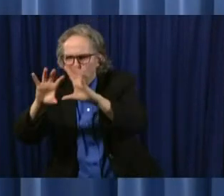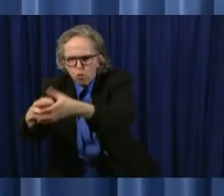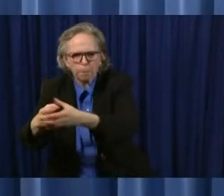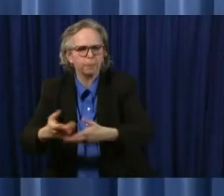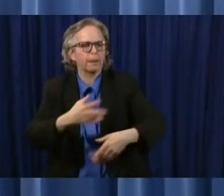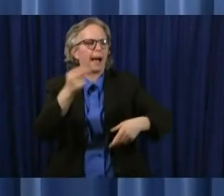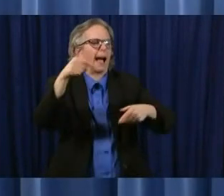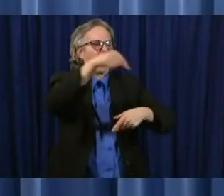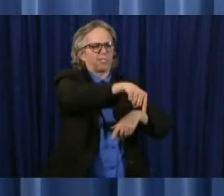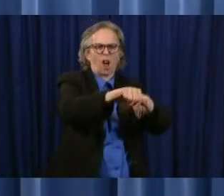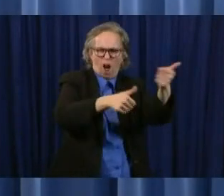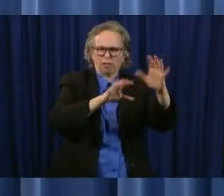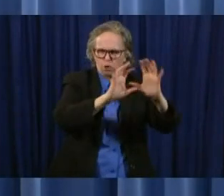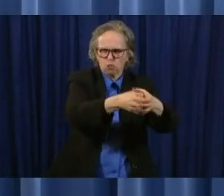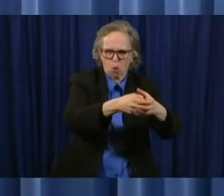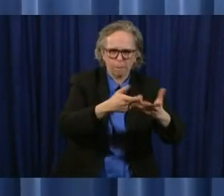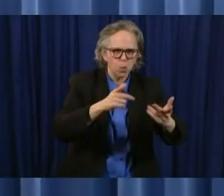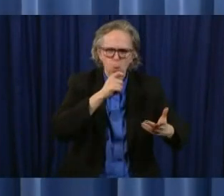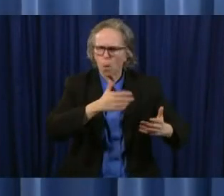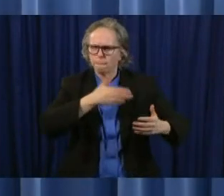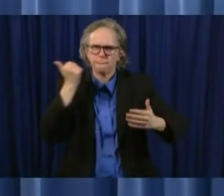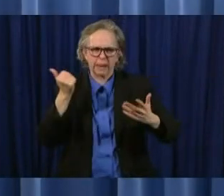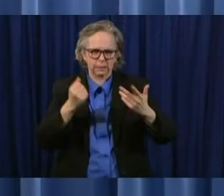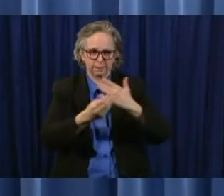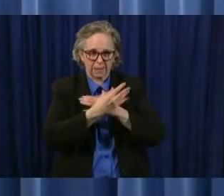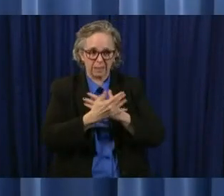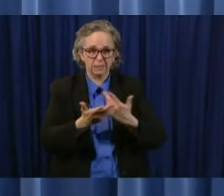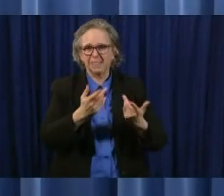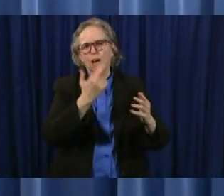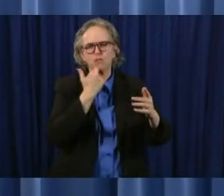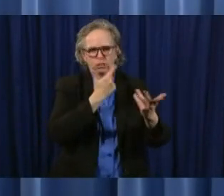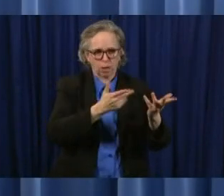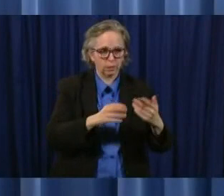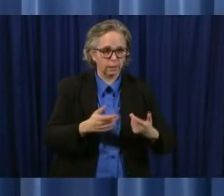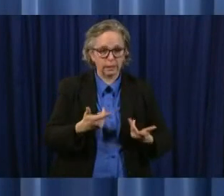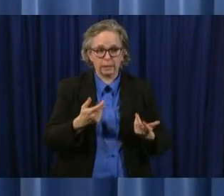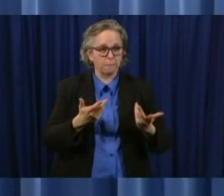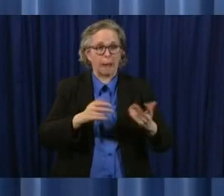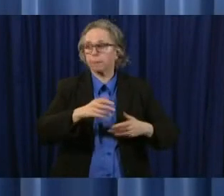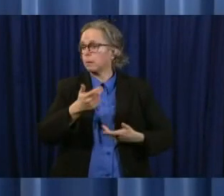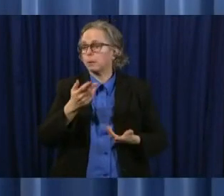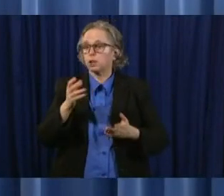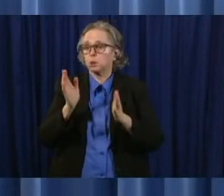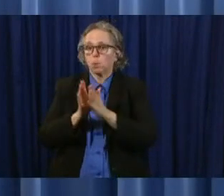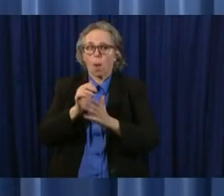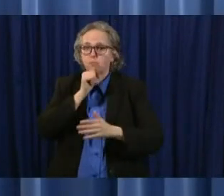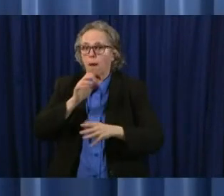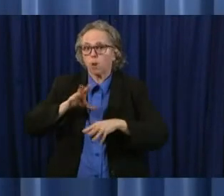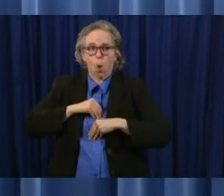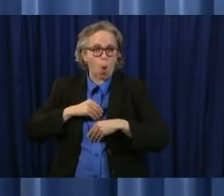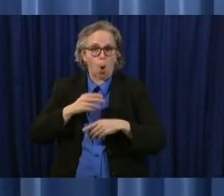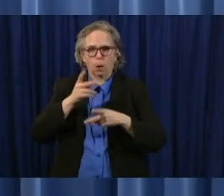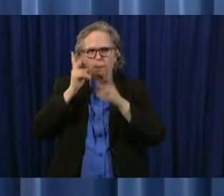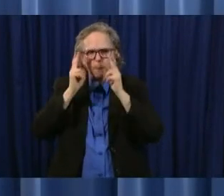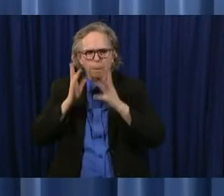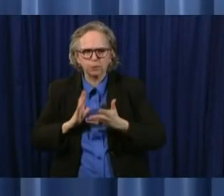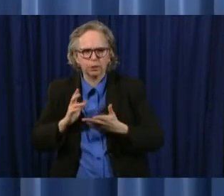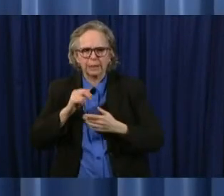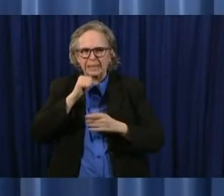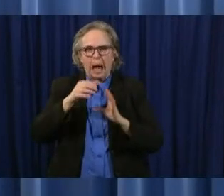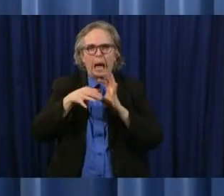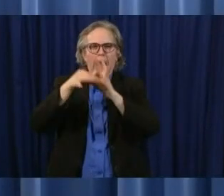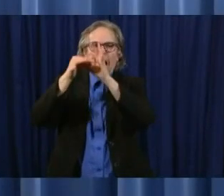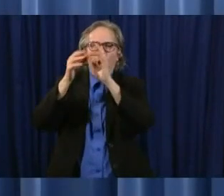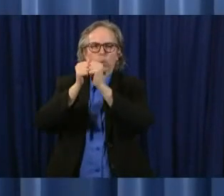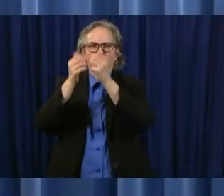businesses for example they may have their own barbershop they may have their own salon they may have their neighborhood